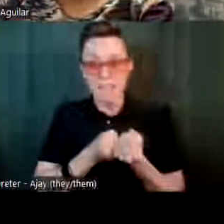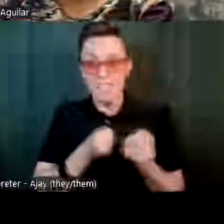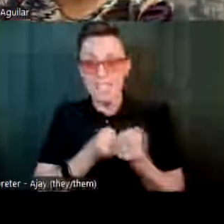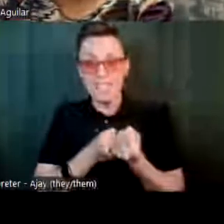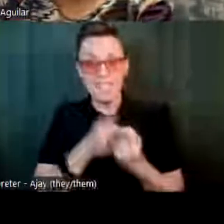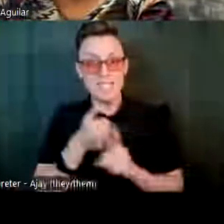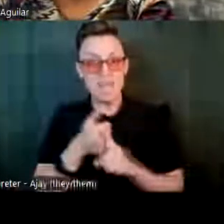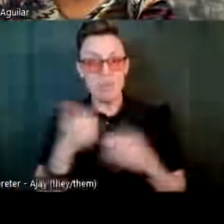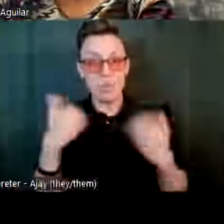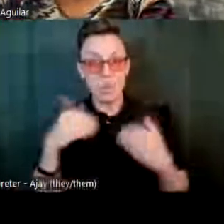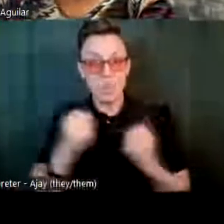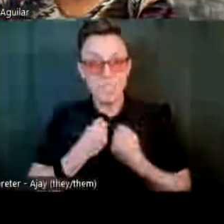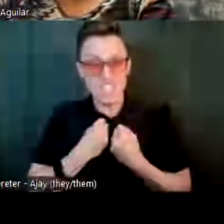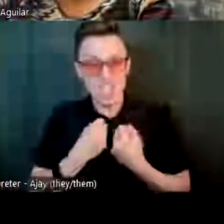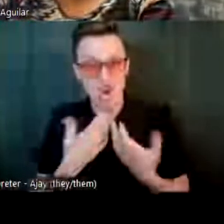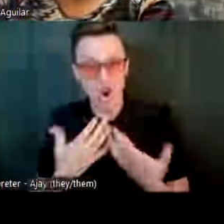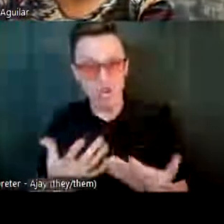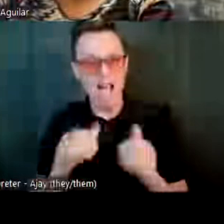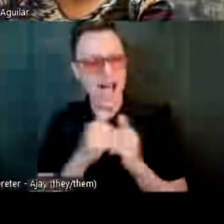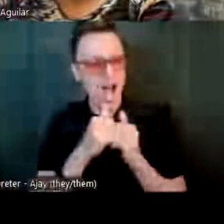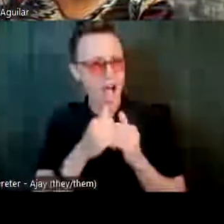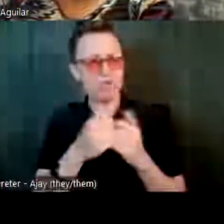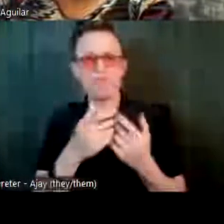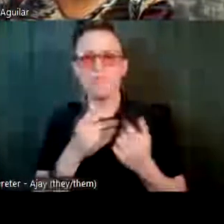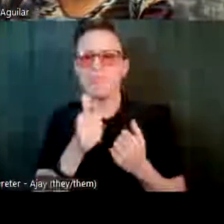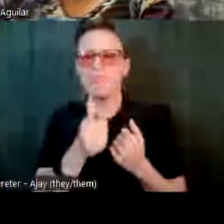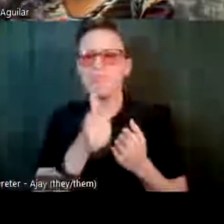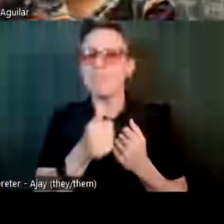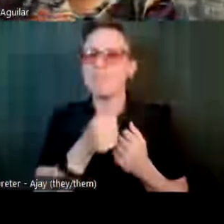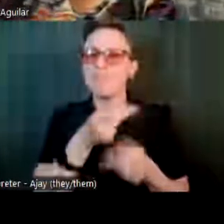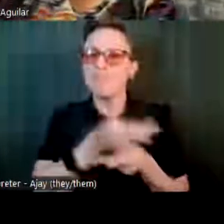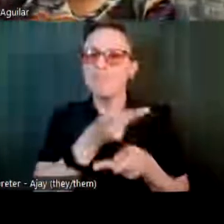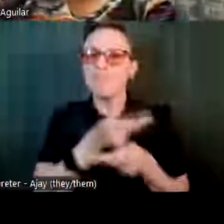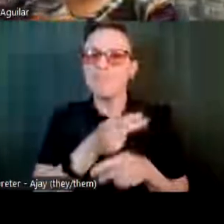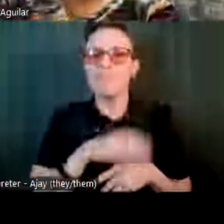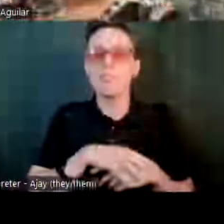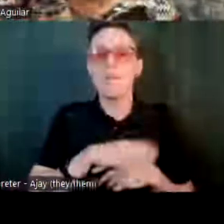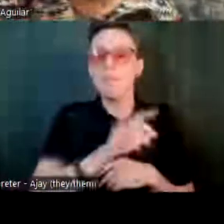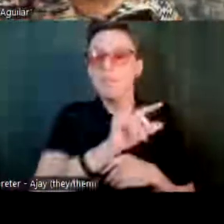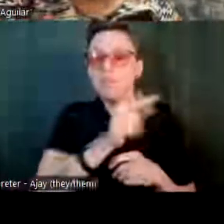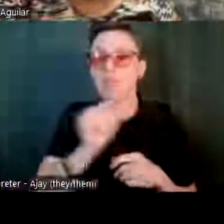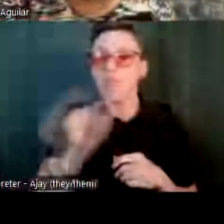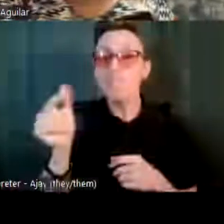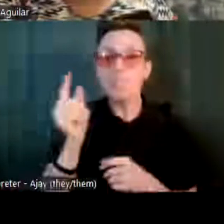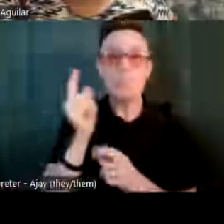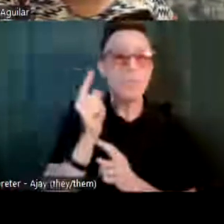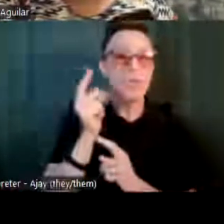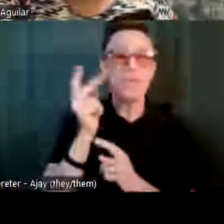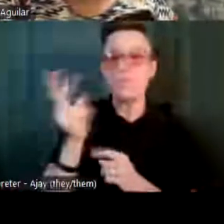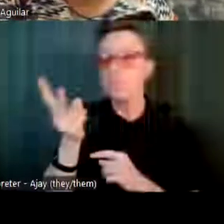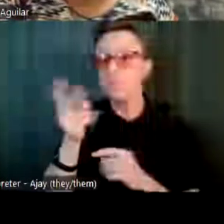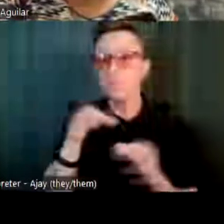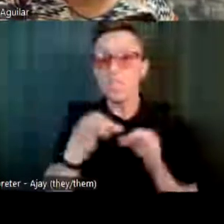field. So can we start with Irene and just everyone gave maybe one to two sentences, how they keep going?